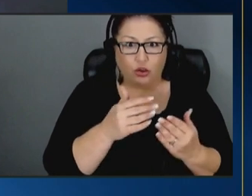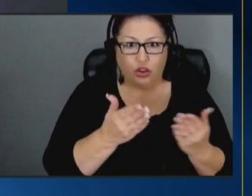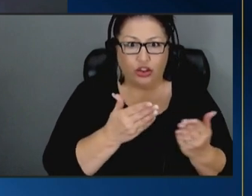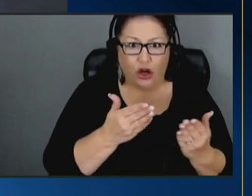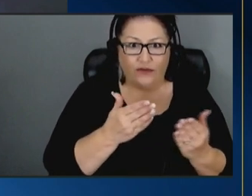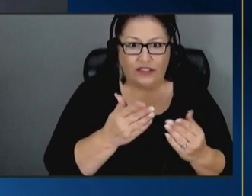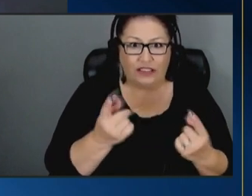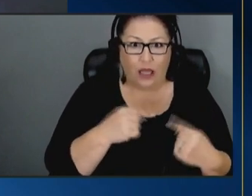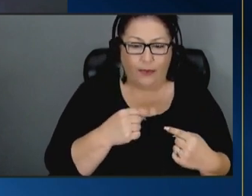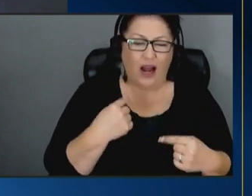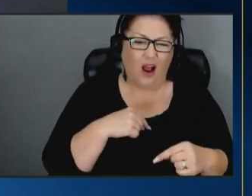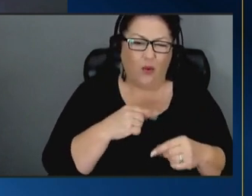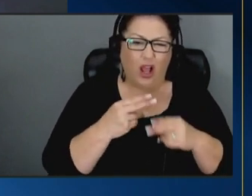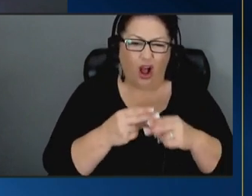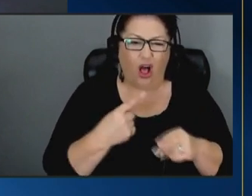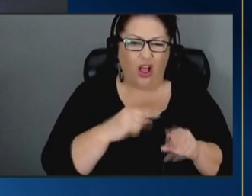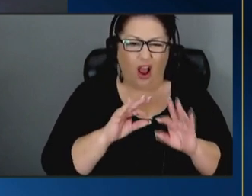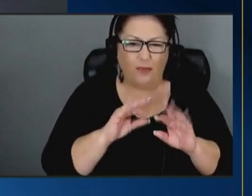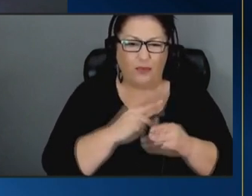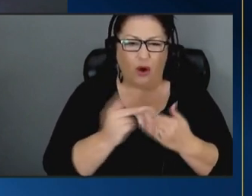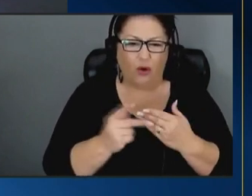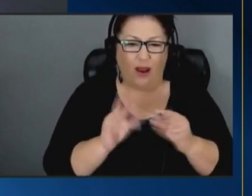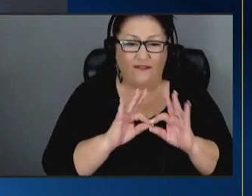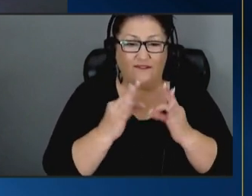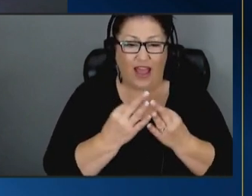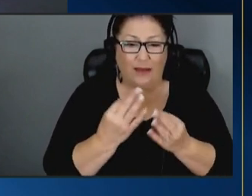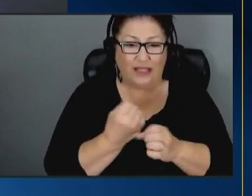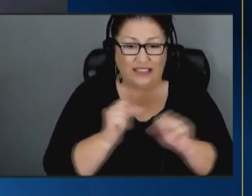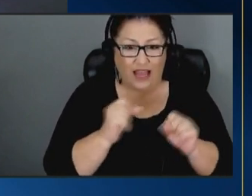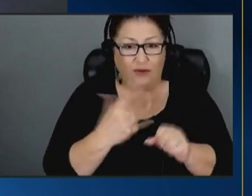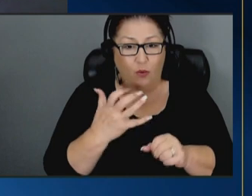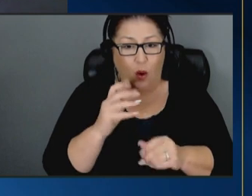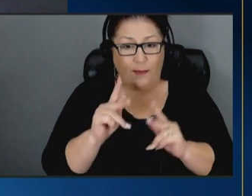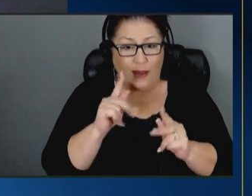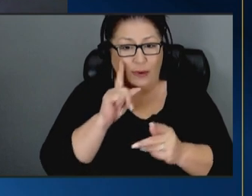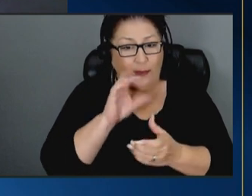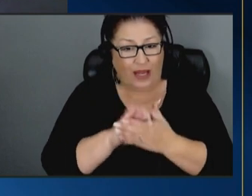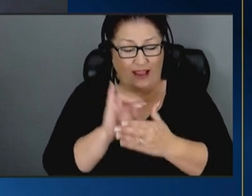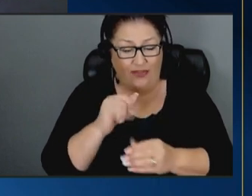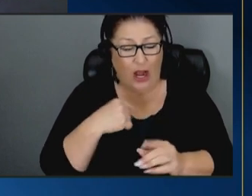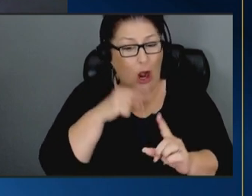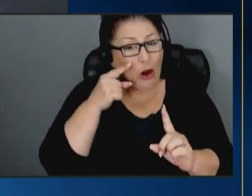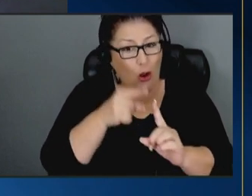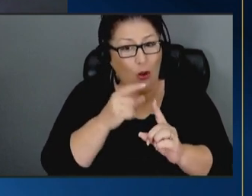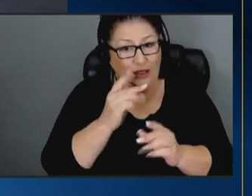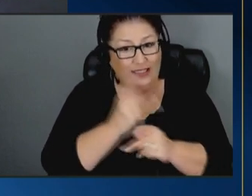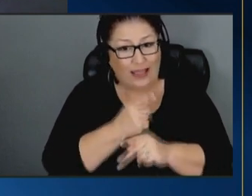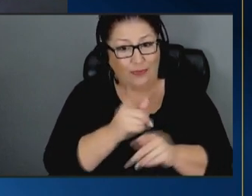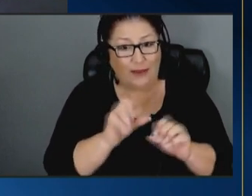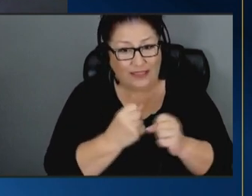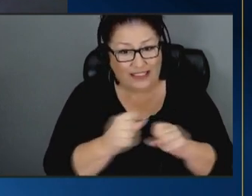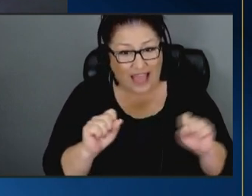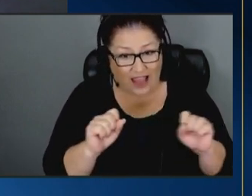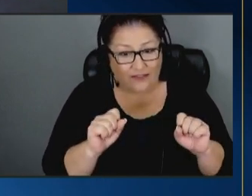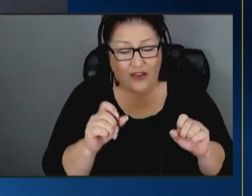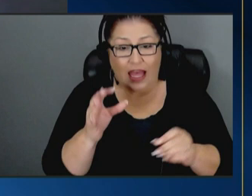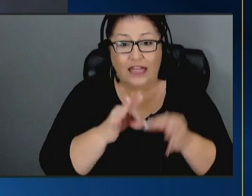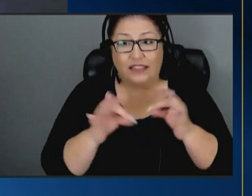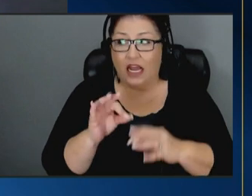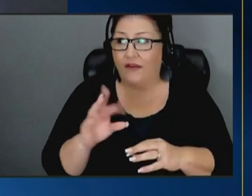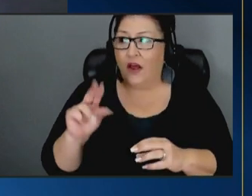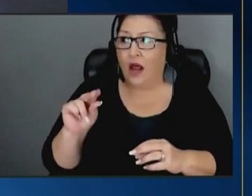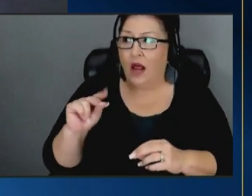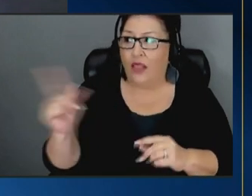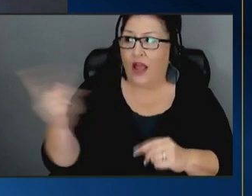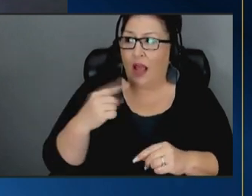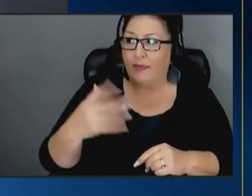our program family safety because we want people to believe that our goal is to keep them safe instead of oh no they're coming to take